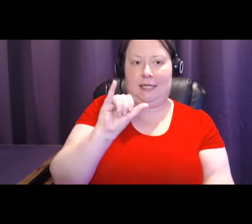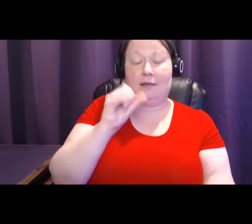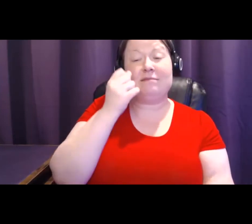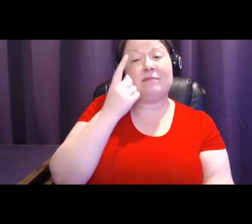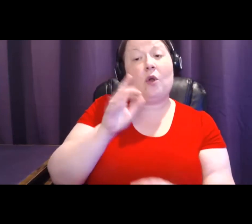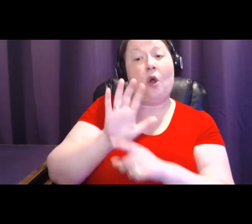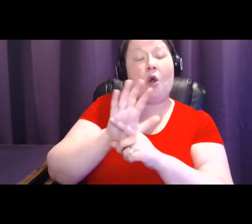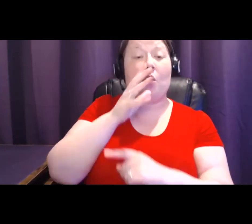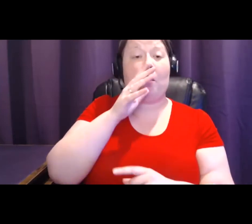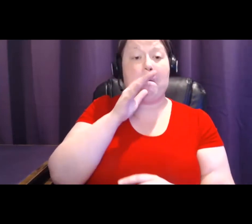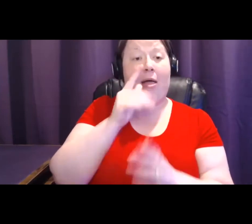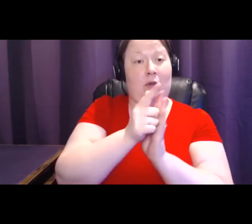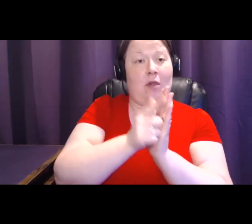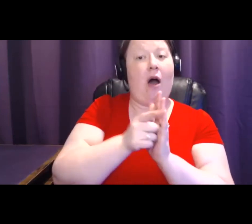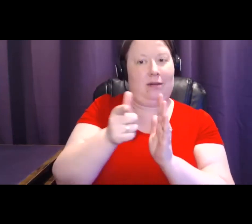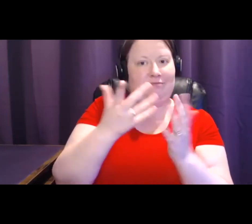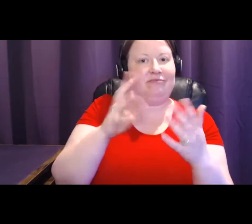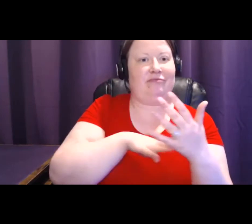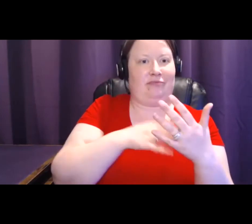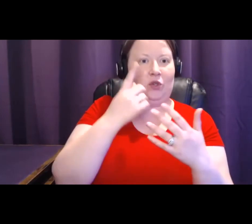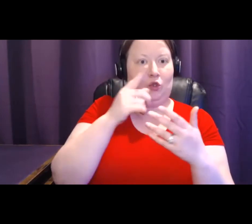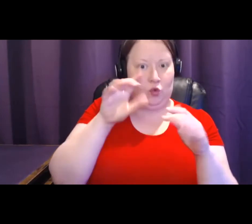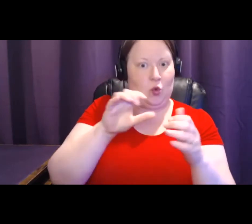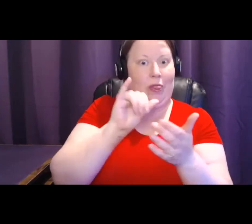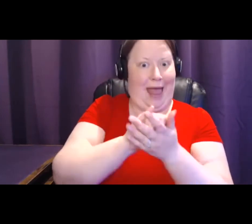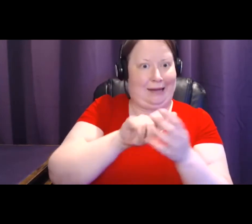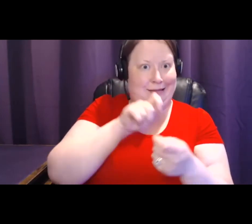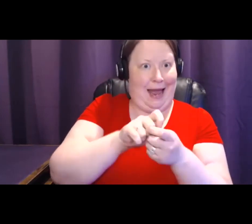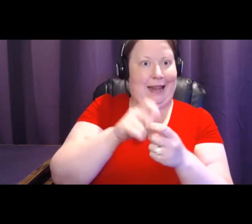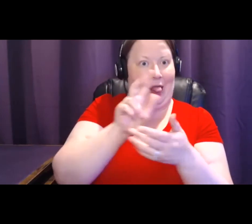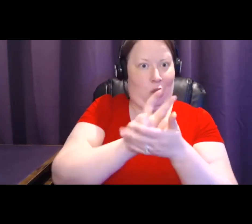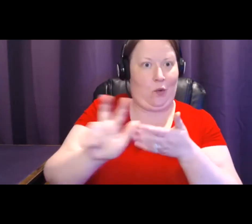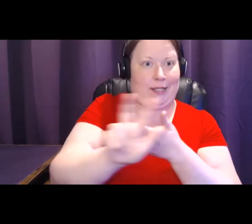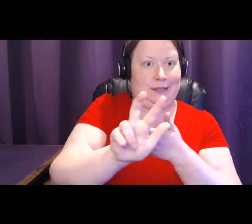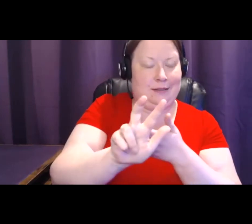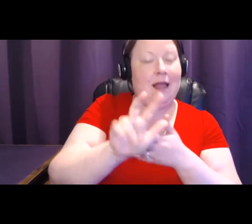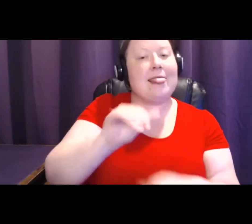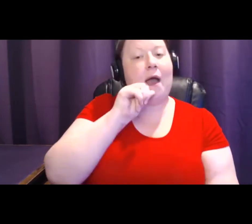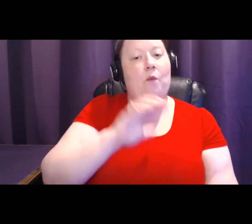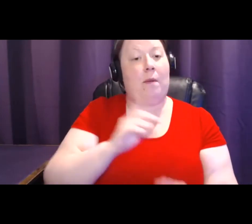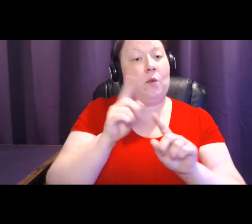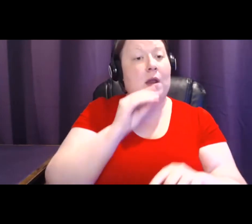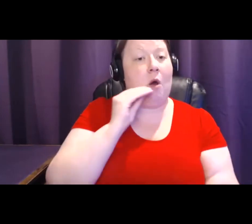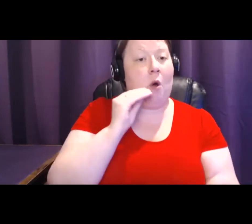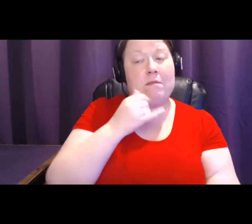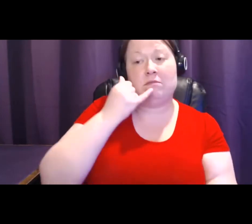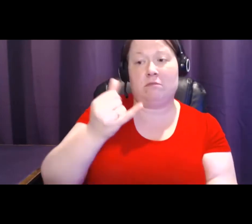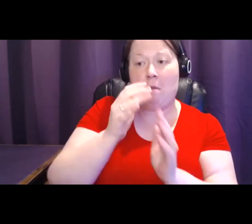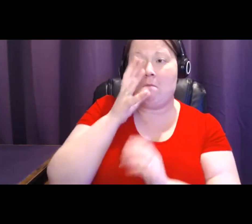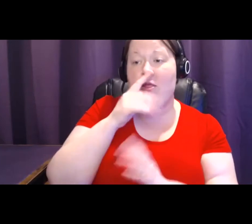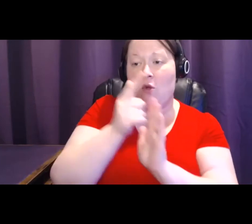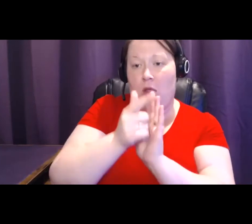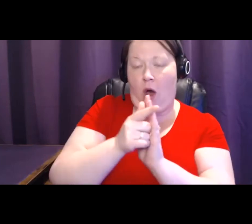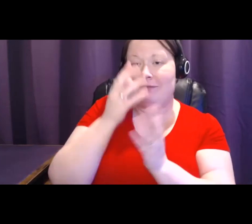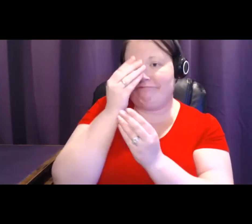that in three weeks. This young woman went home, called her mother-in-law, shared the information that she heard, and the next